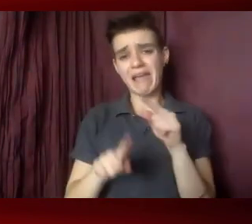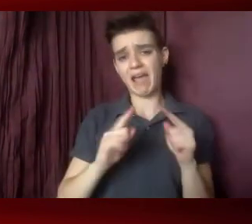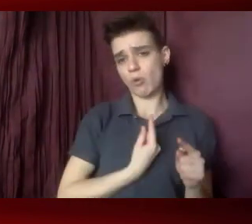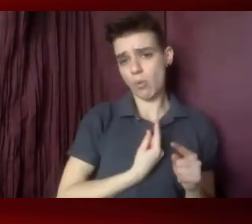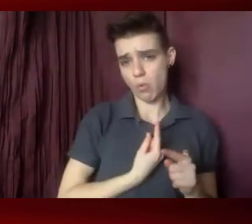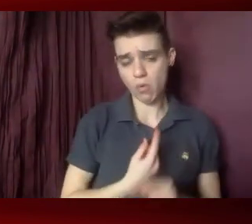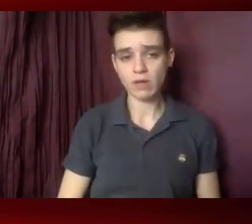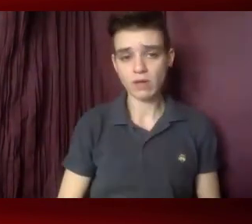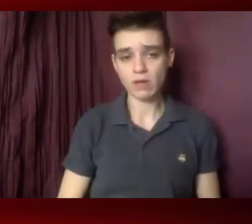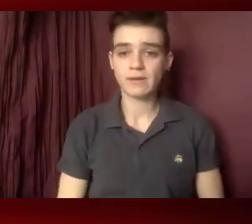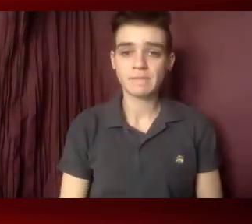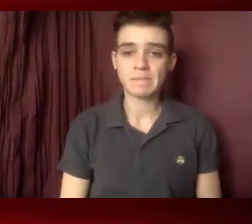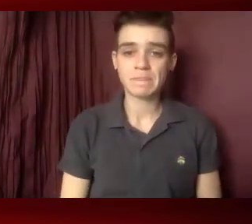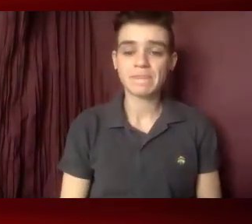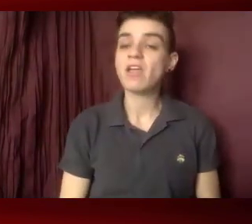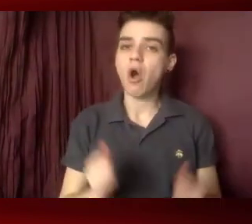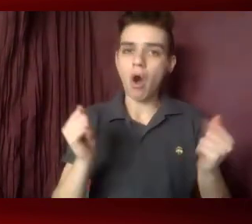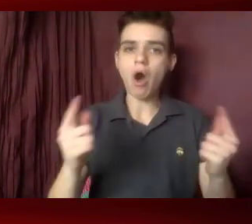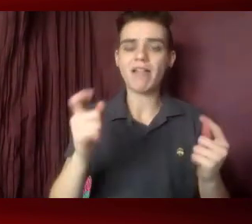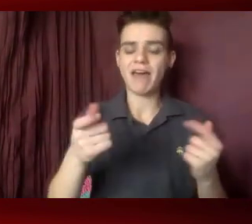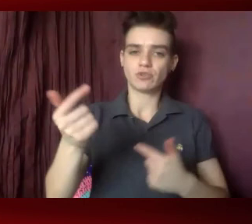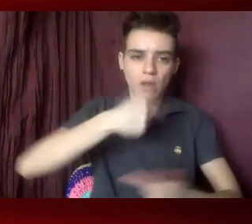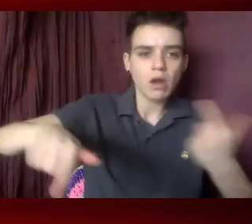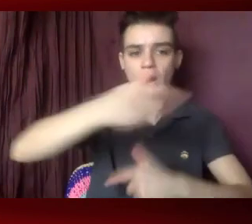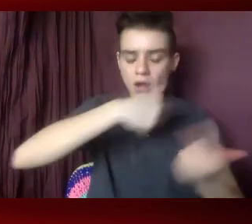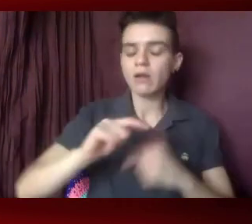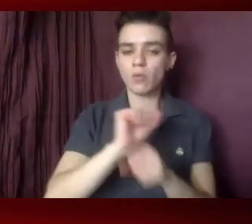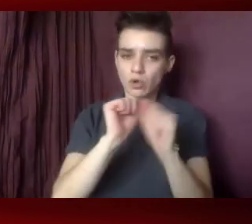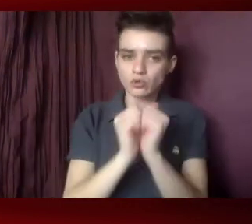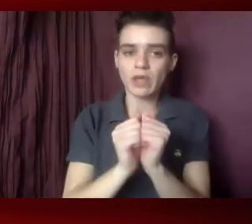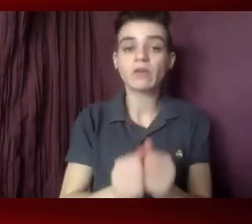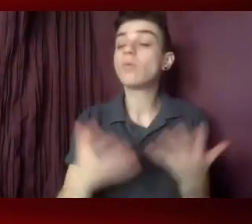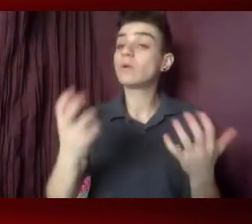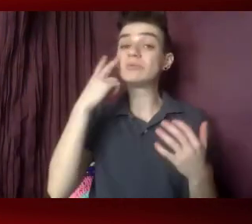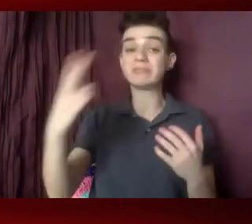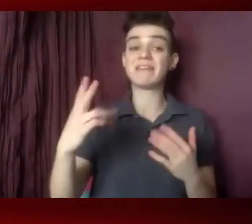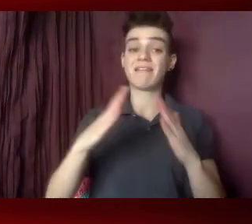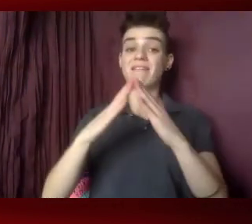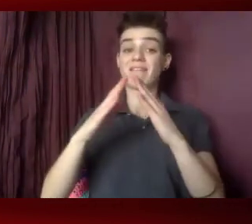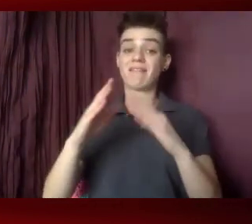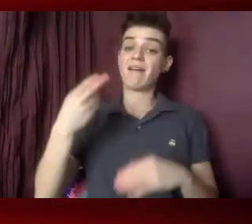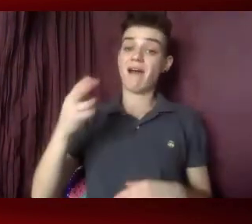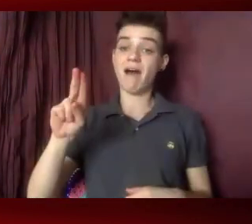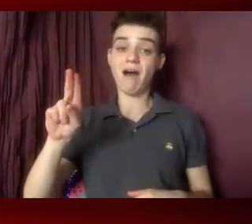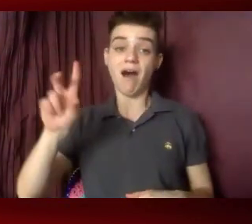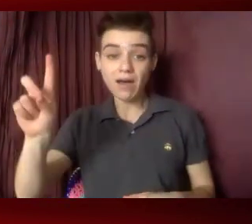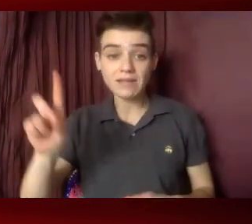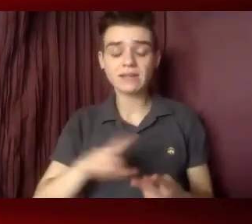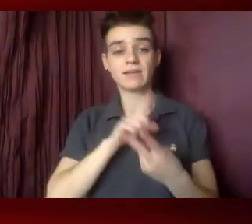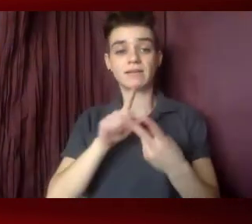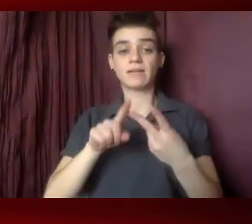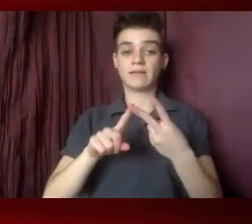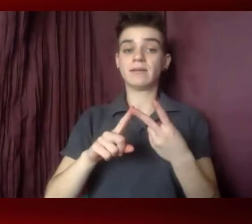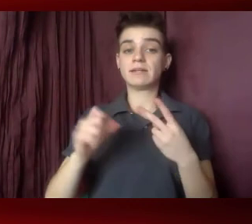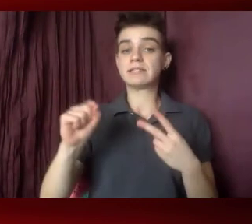do. Everyone has to be talking so we need to see the housing and urban development department, the Substance Abuse and Mental Health Service Administration